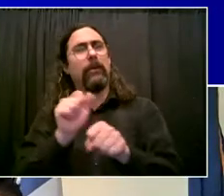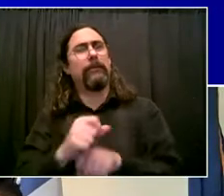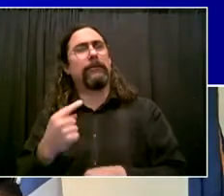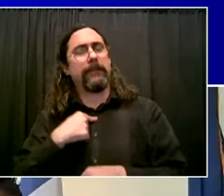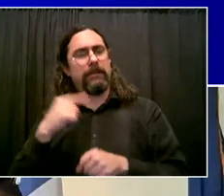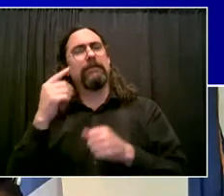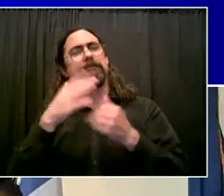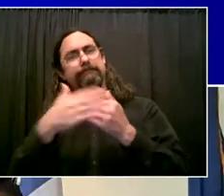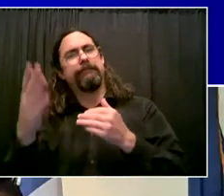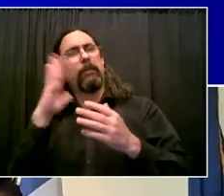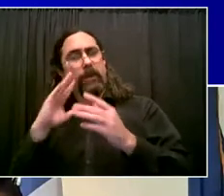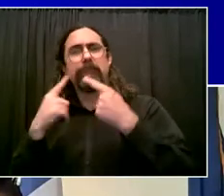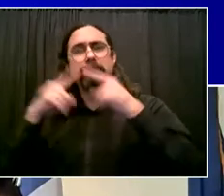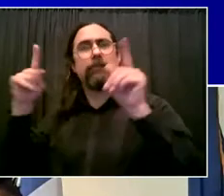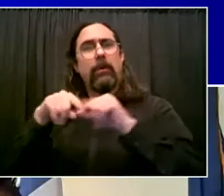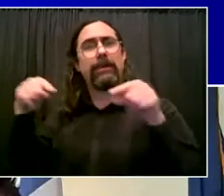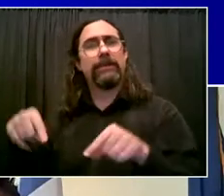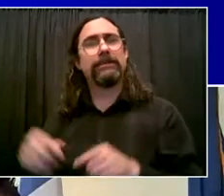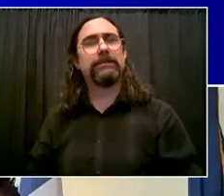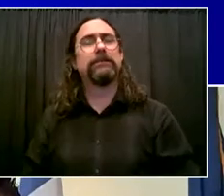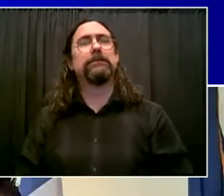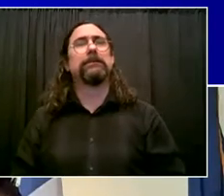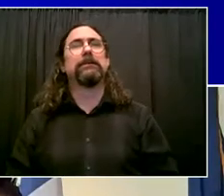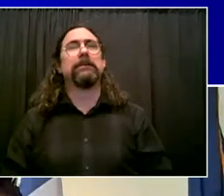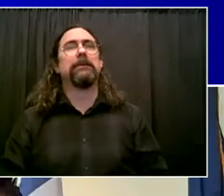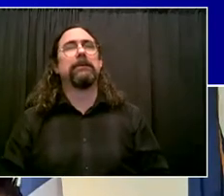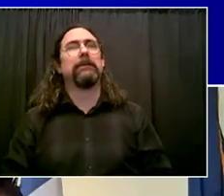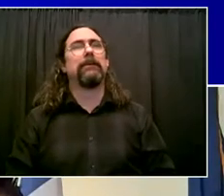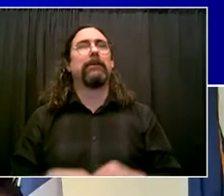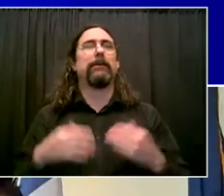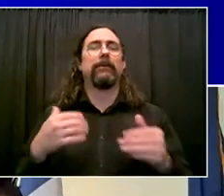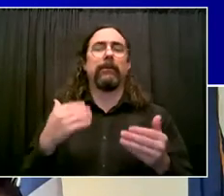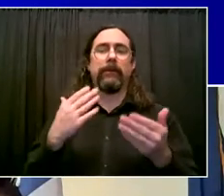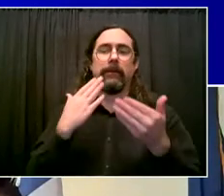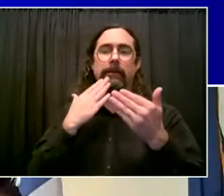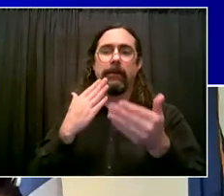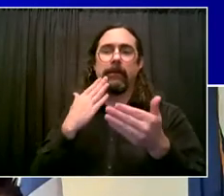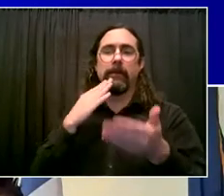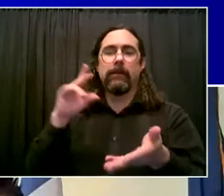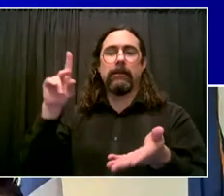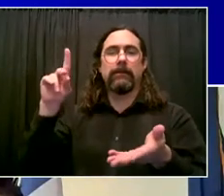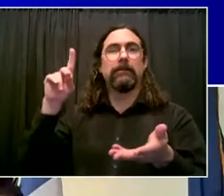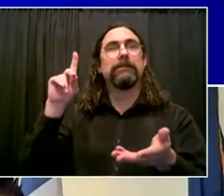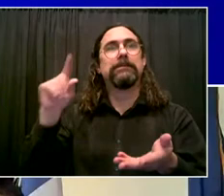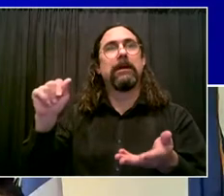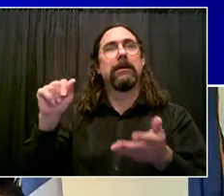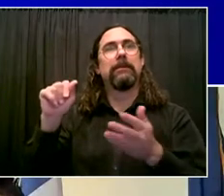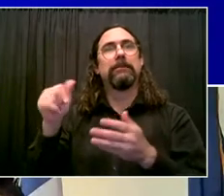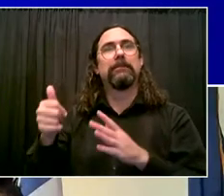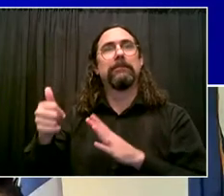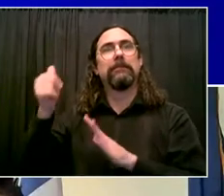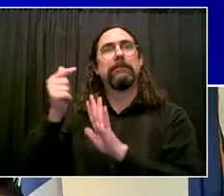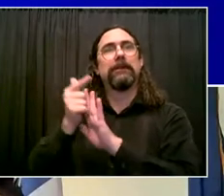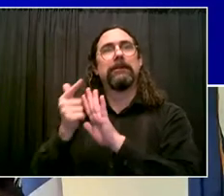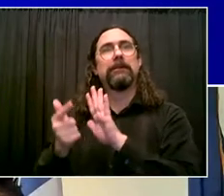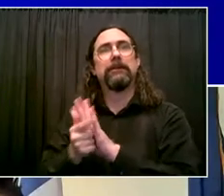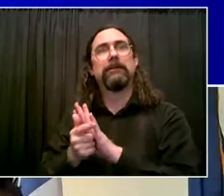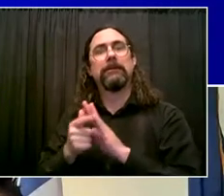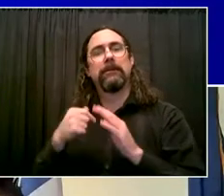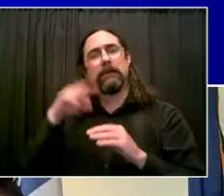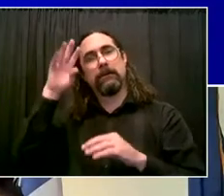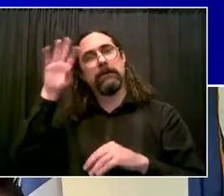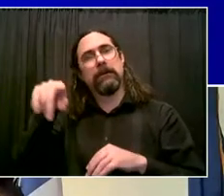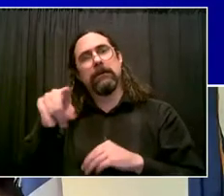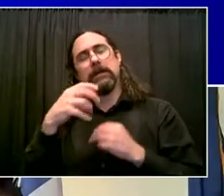passion and your belief that we can bring all these pieces together to keep the Bronx safe and the whole city safe. And I think it's really important that people note